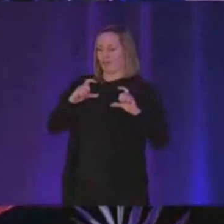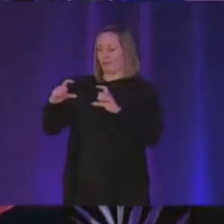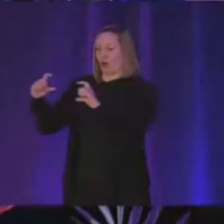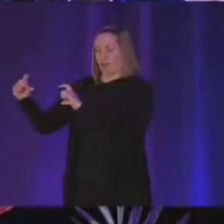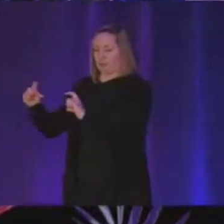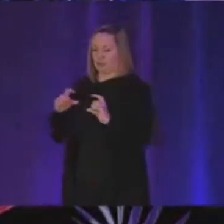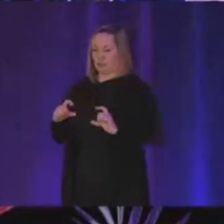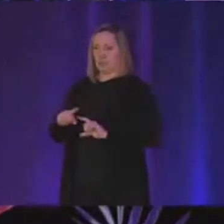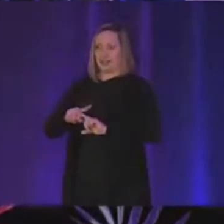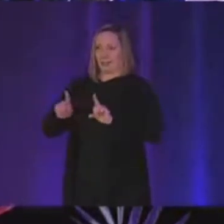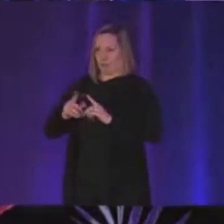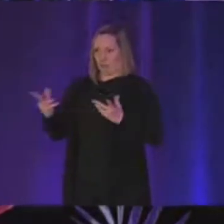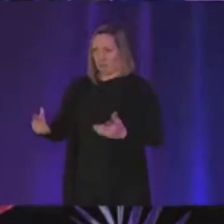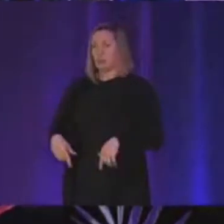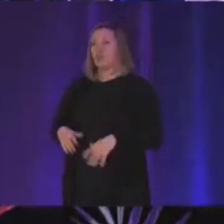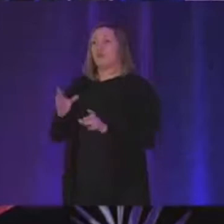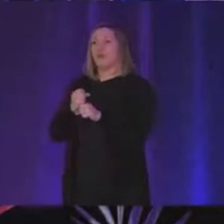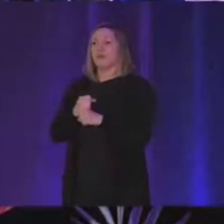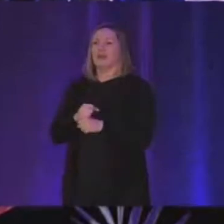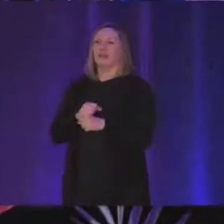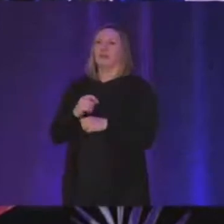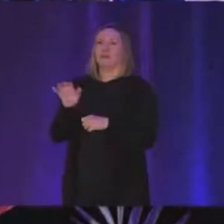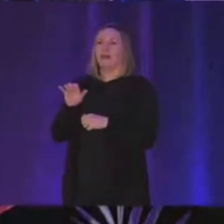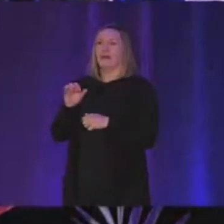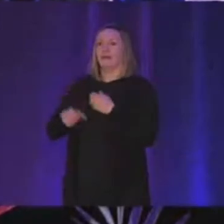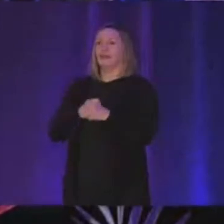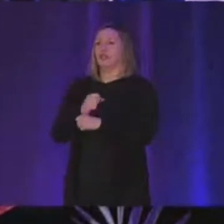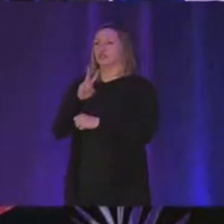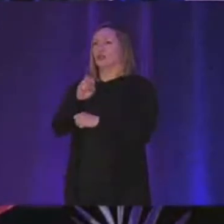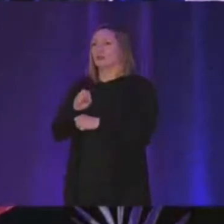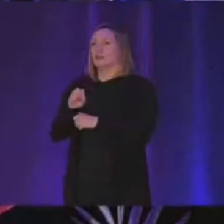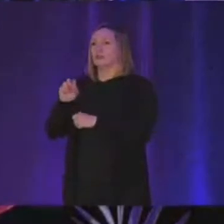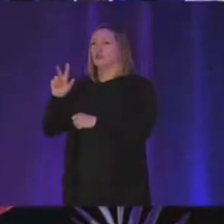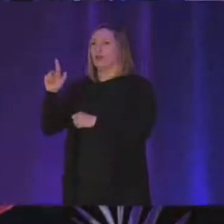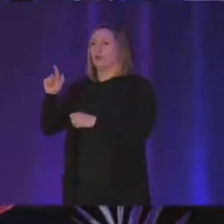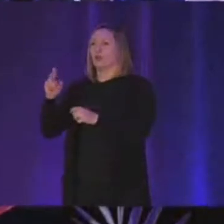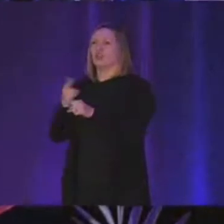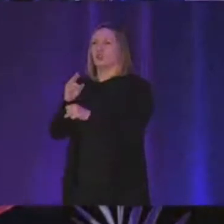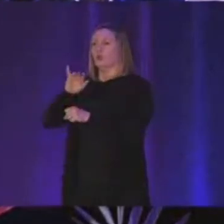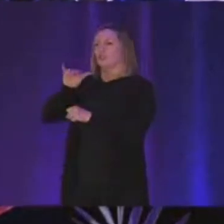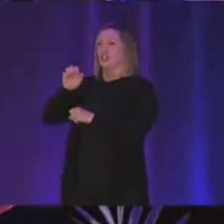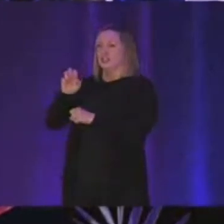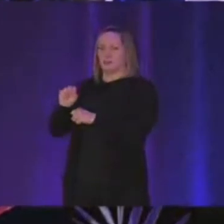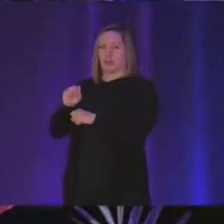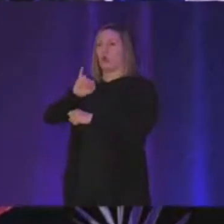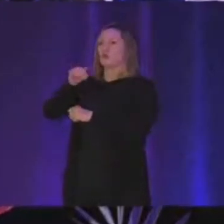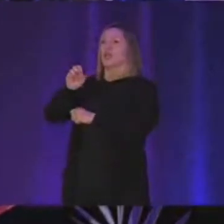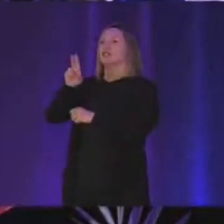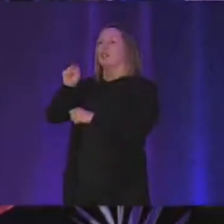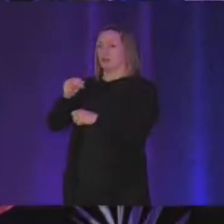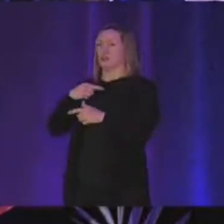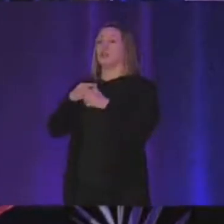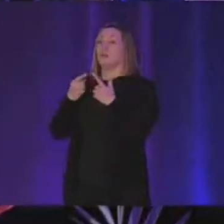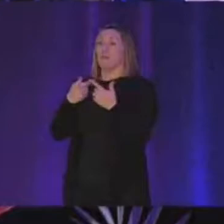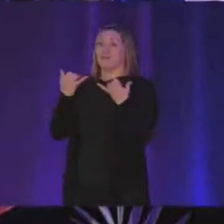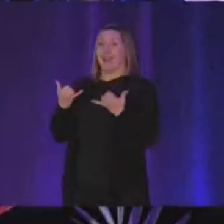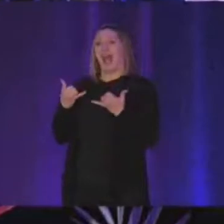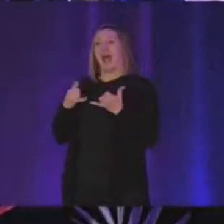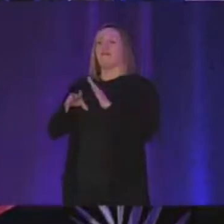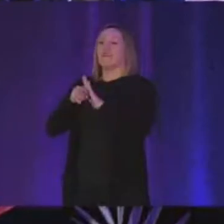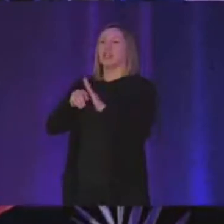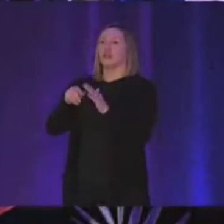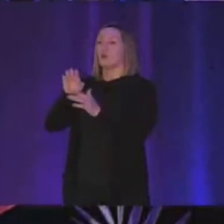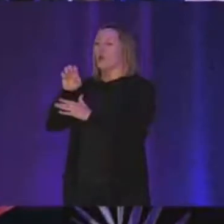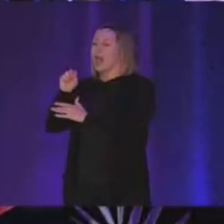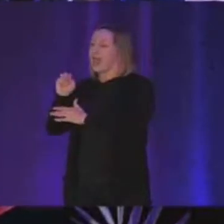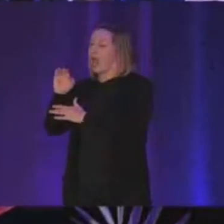if we were to build it in like 2023 like we would probably use json now all of those video encoding and like all of